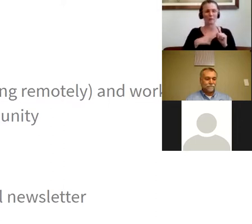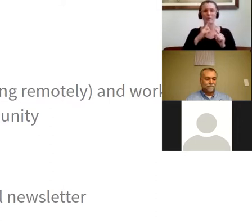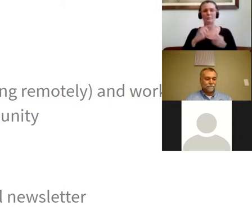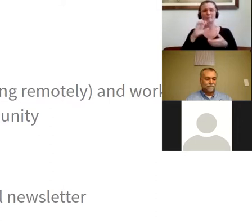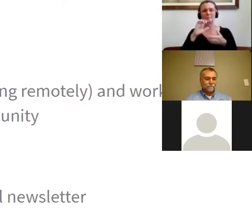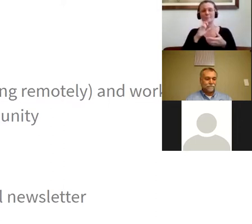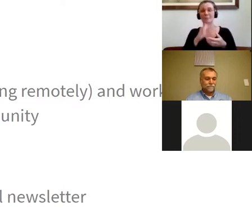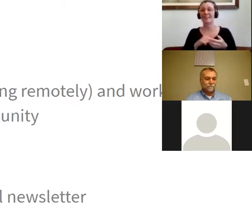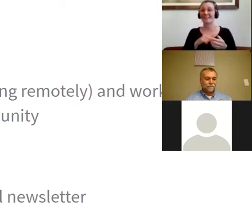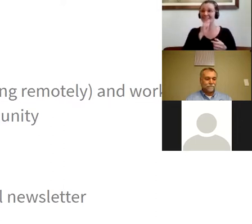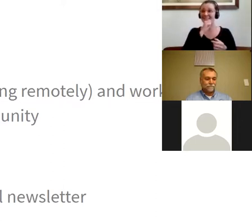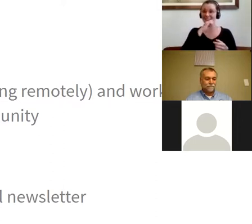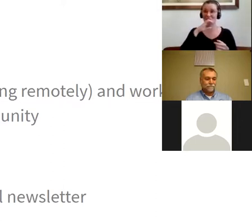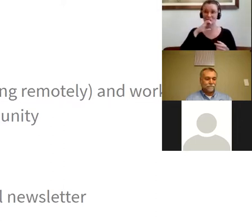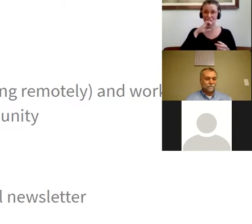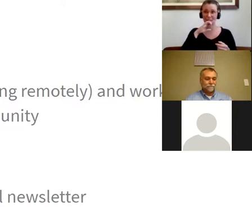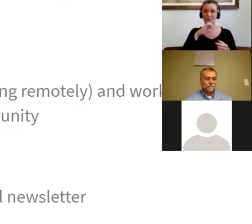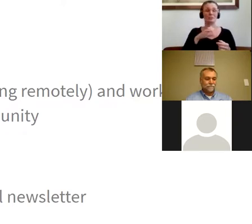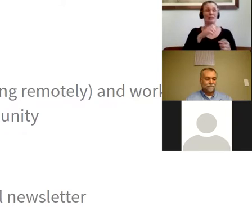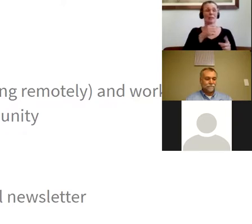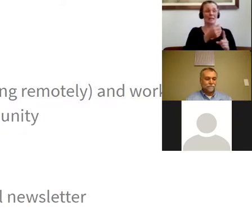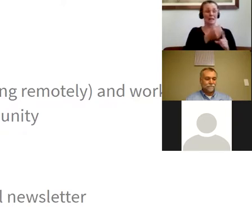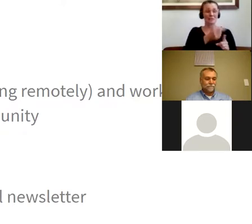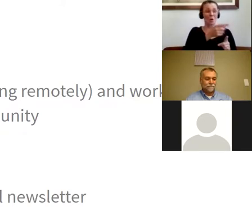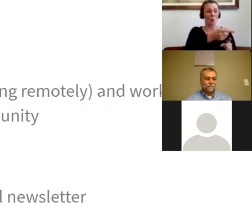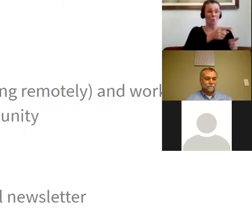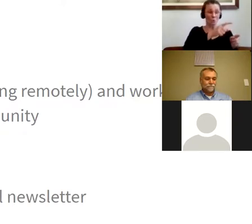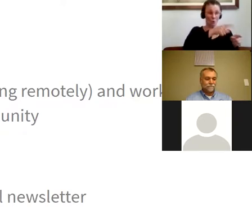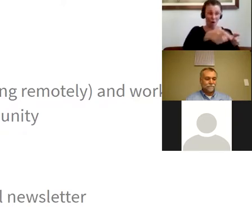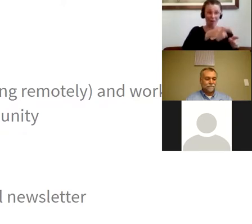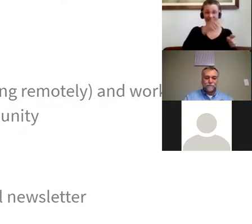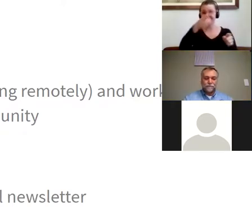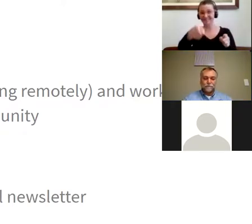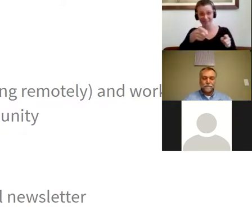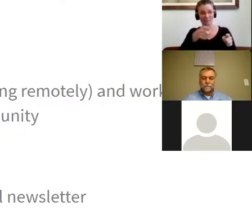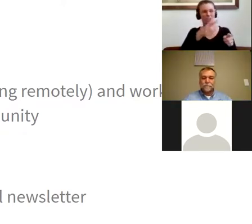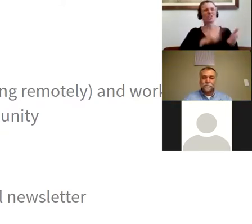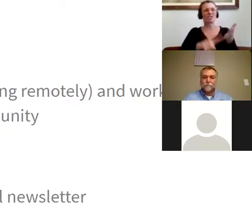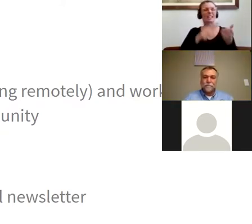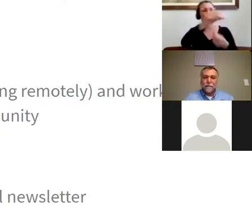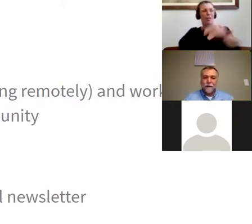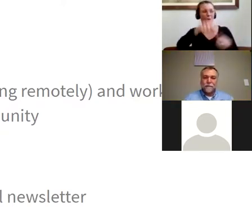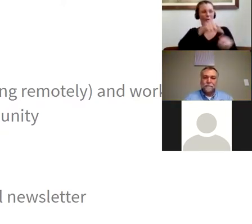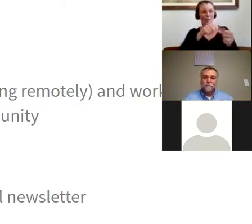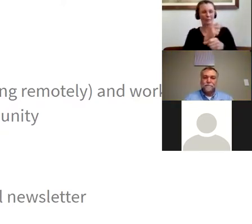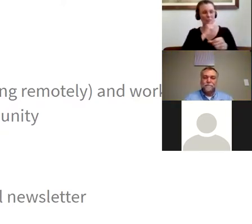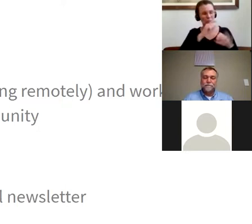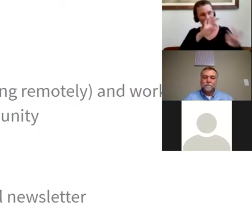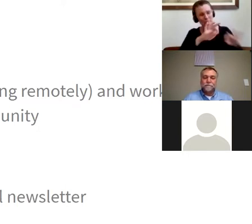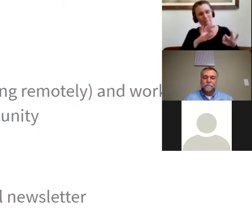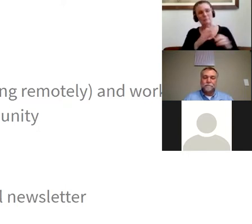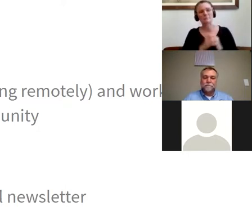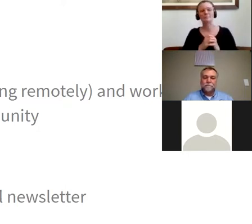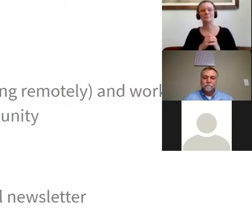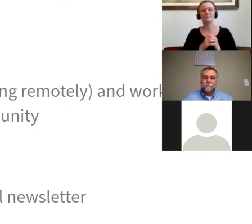together to make sure that we're checking on one another. You know, you always hear in the winter time or in the summer, in the extreme heat or the